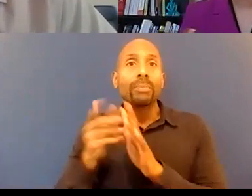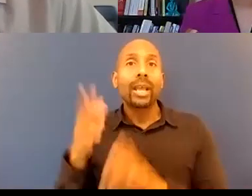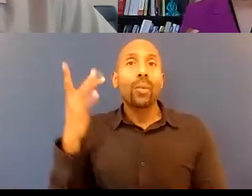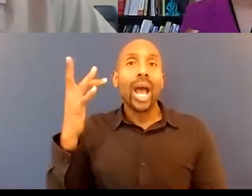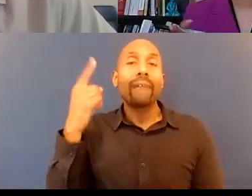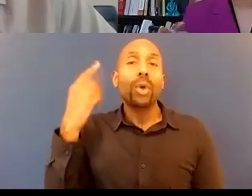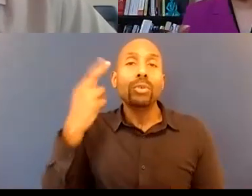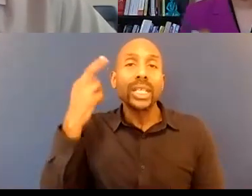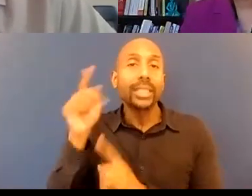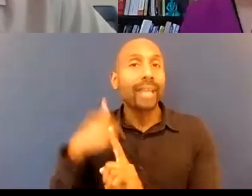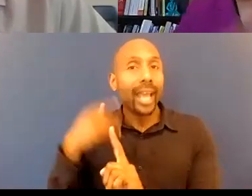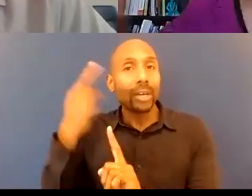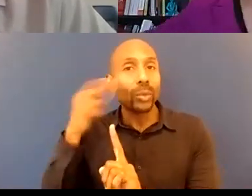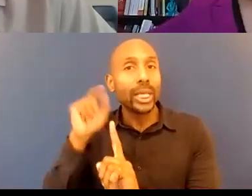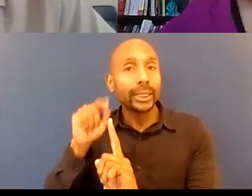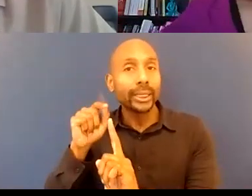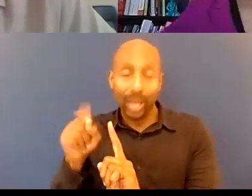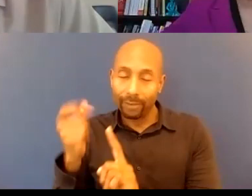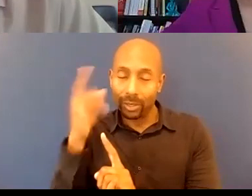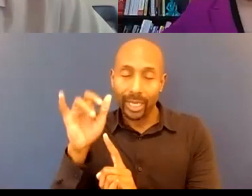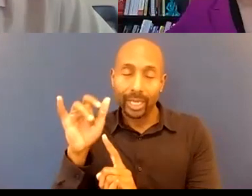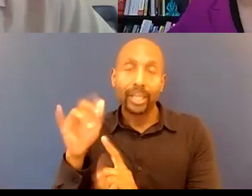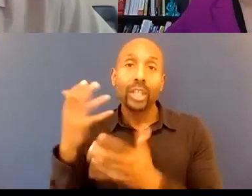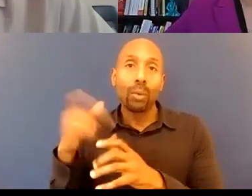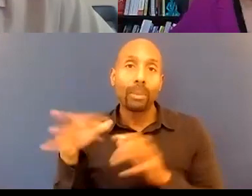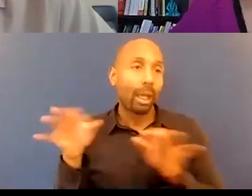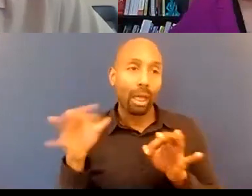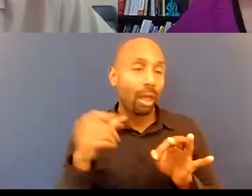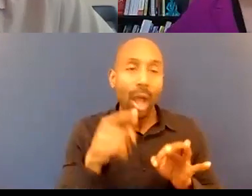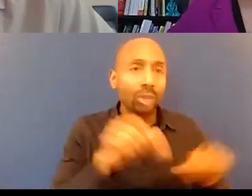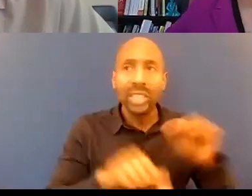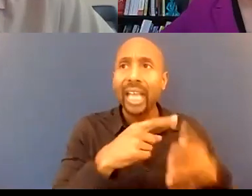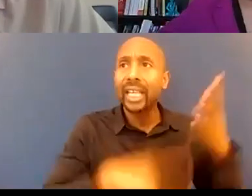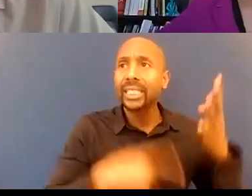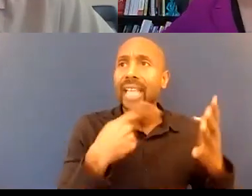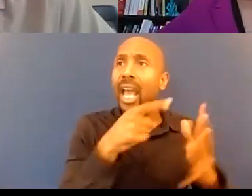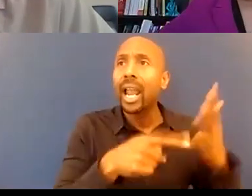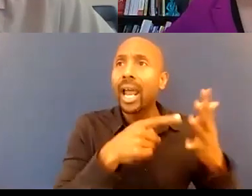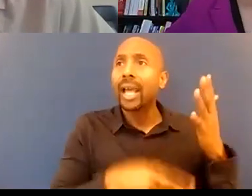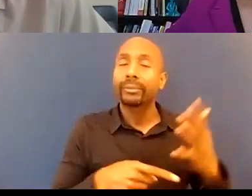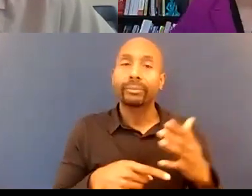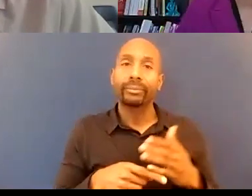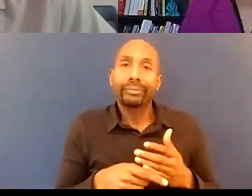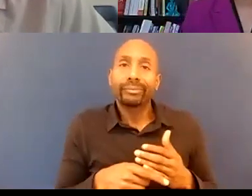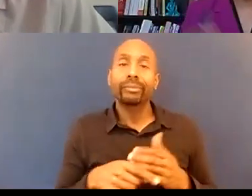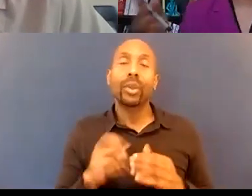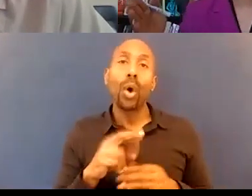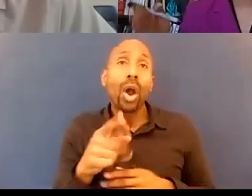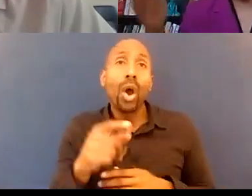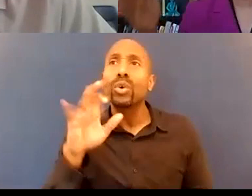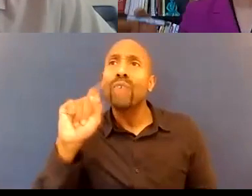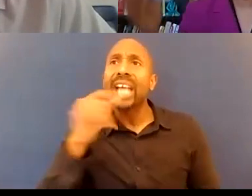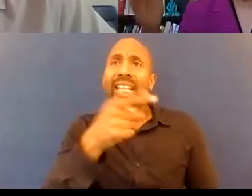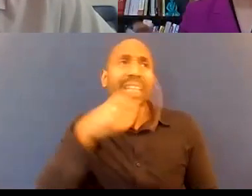need to start understanding is why don't get distracted by what we used to say why the folks that are know the knuckleheads are going to do what they're going to do try to